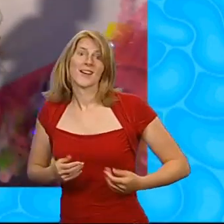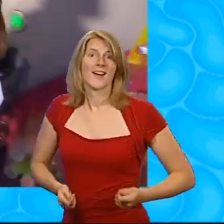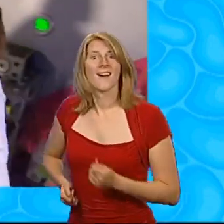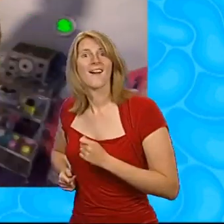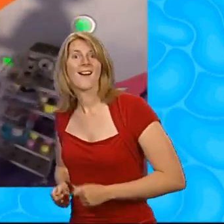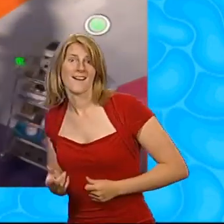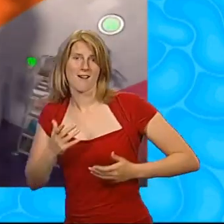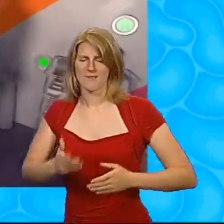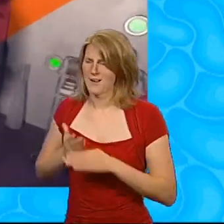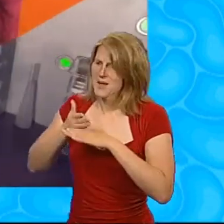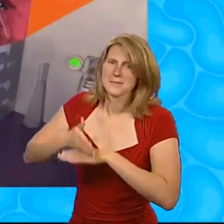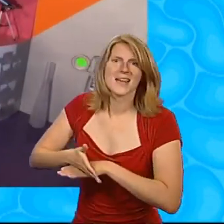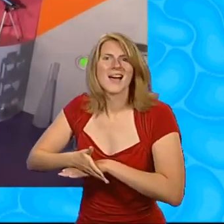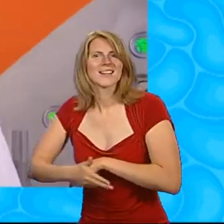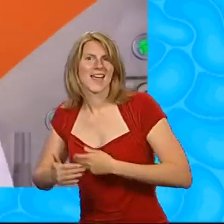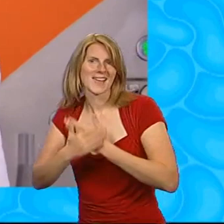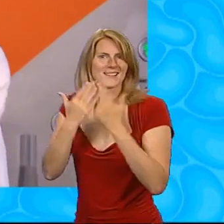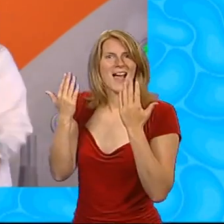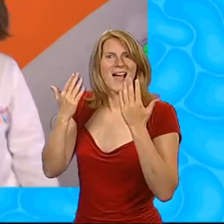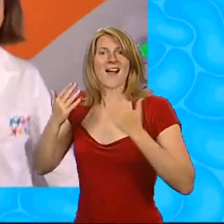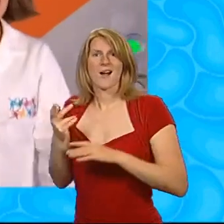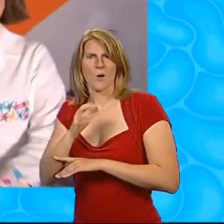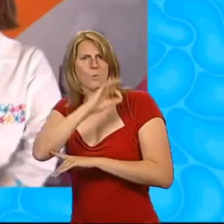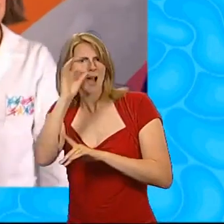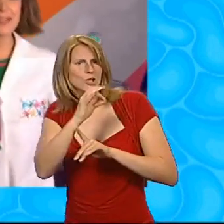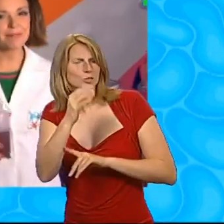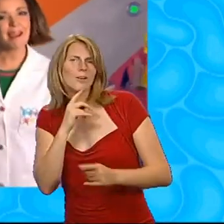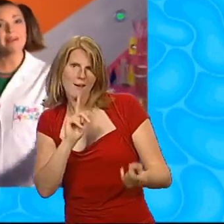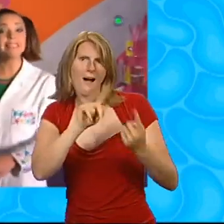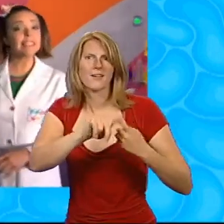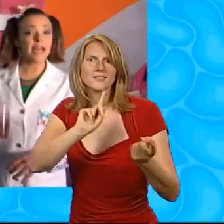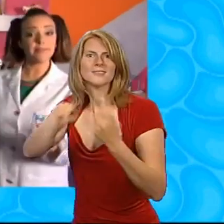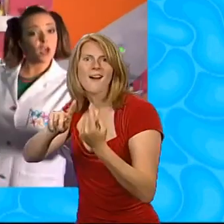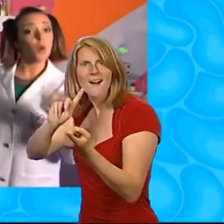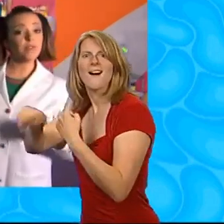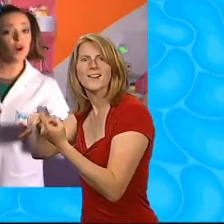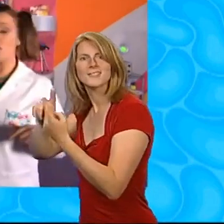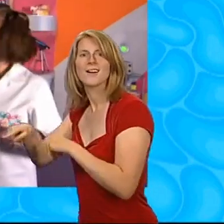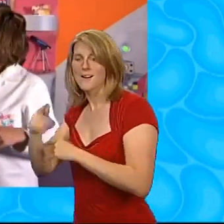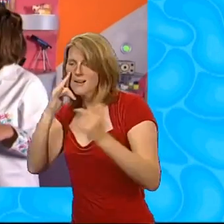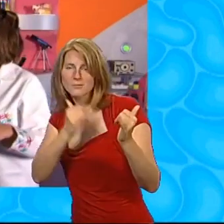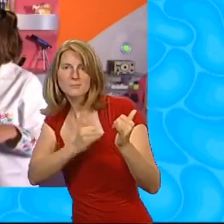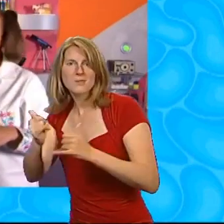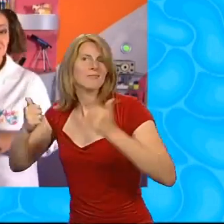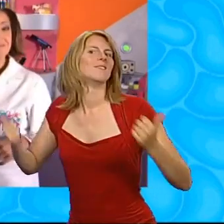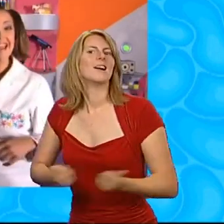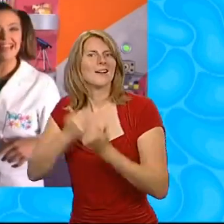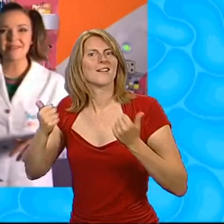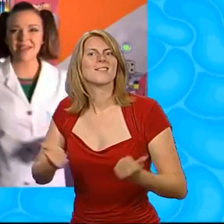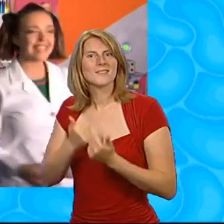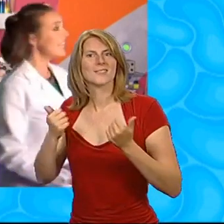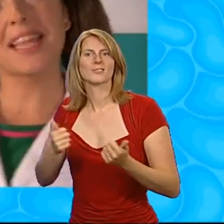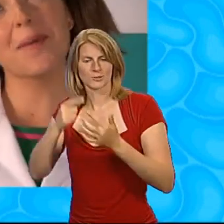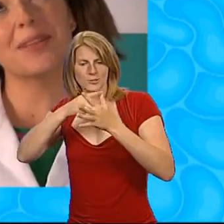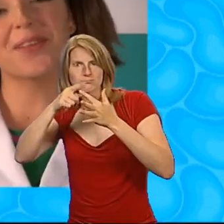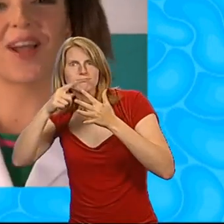It's been a busy, busy day. Questions answered, experiments done. We've all used our senses in so many